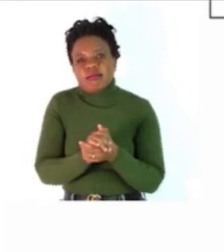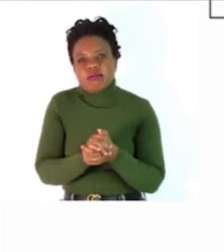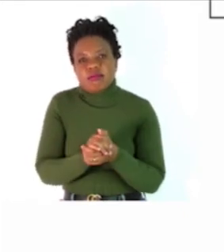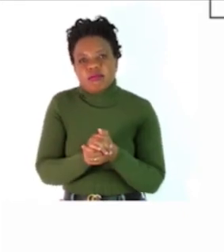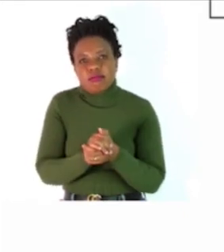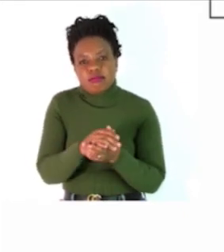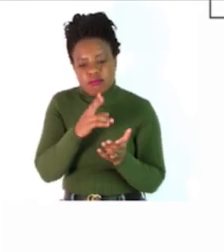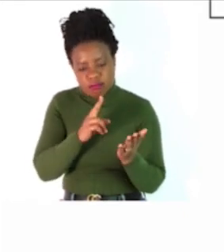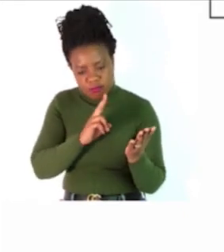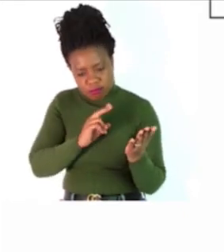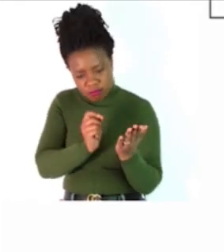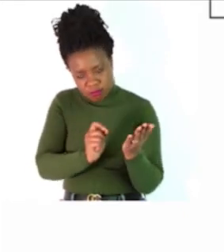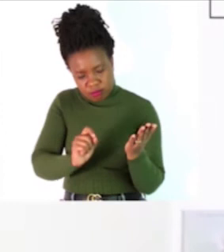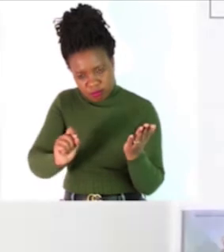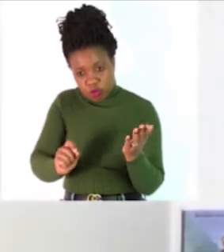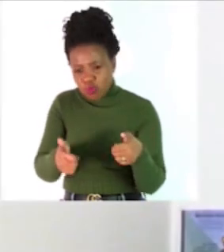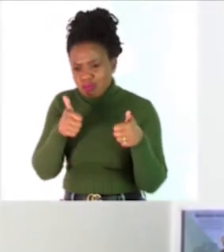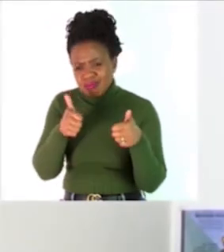It has been a wonderful lesson.